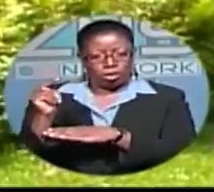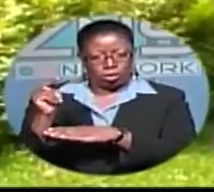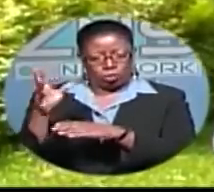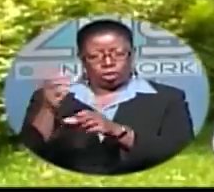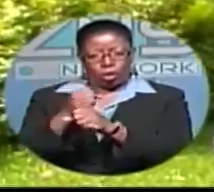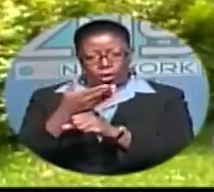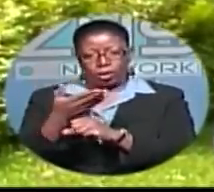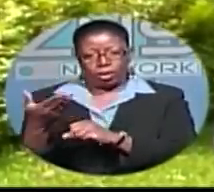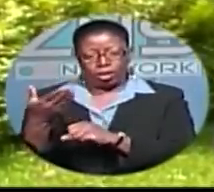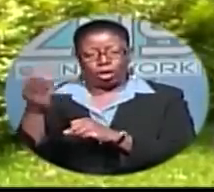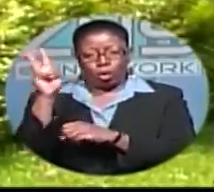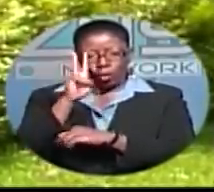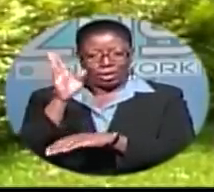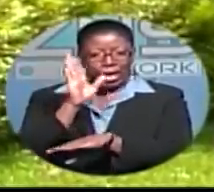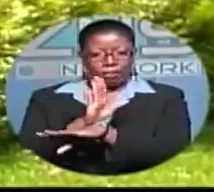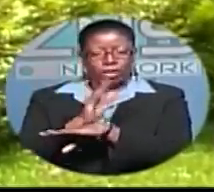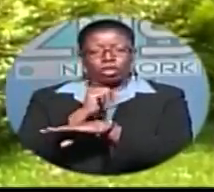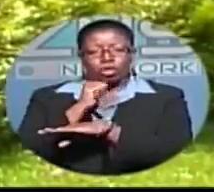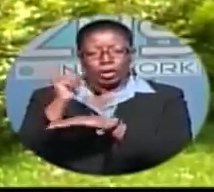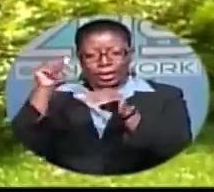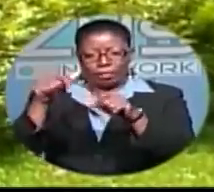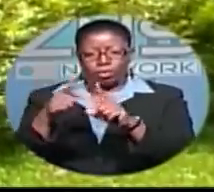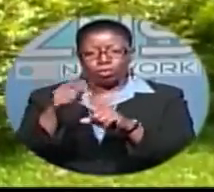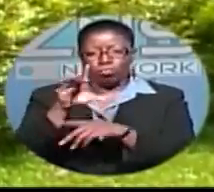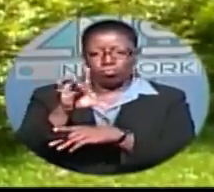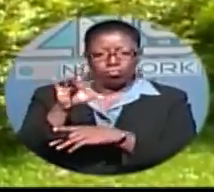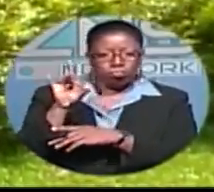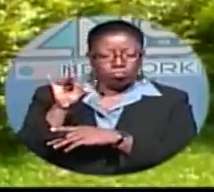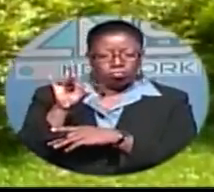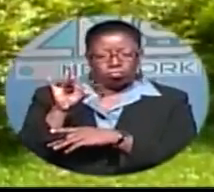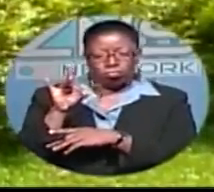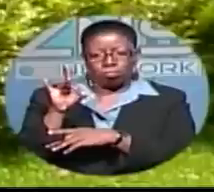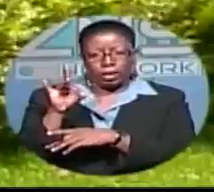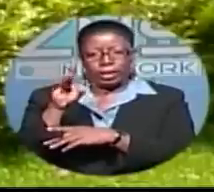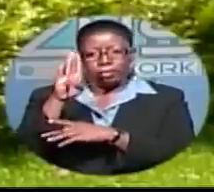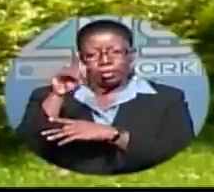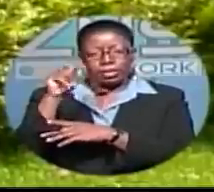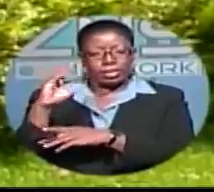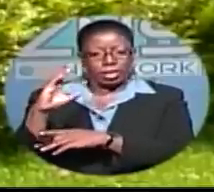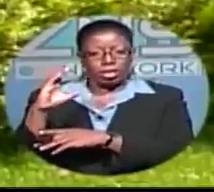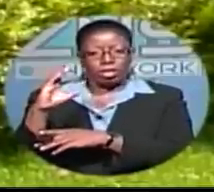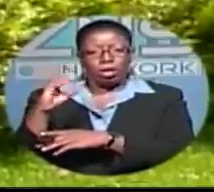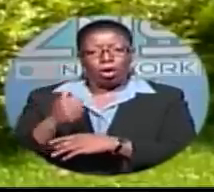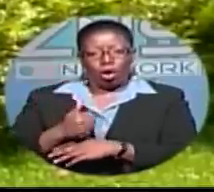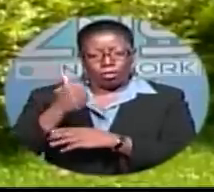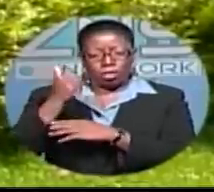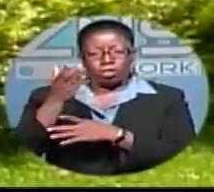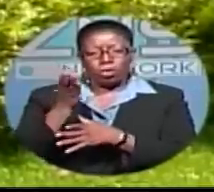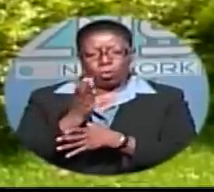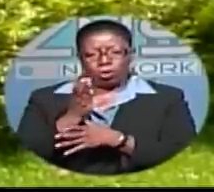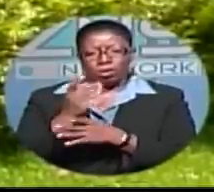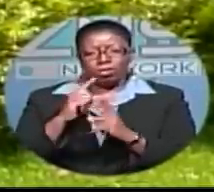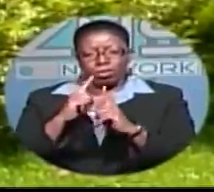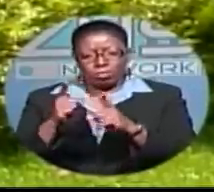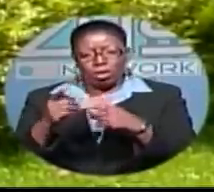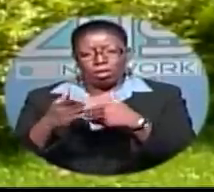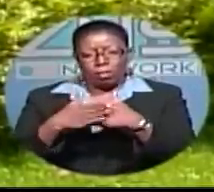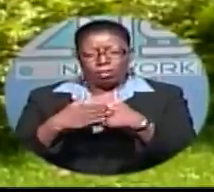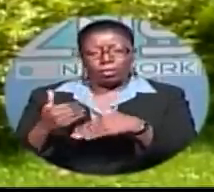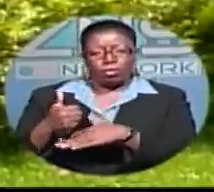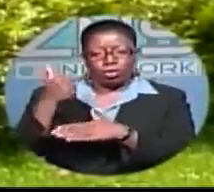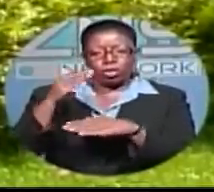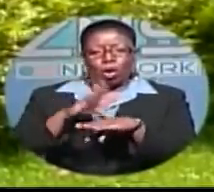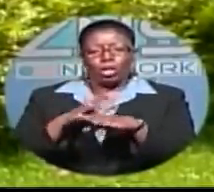Pleasant Village Wednesday afternoon, we weren't able to locate any of BPC's offices. We wanted to get a comment from a BPC official